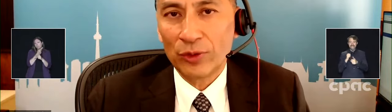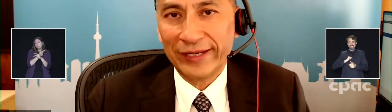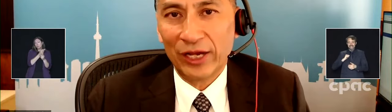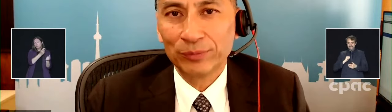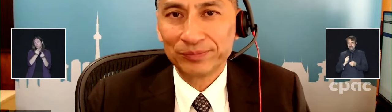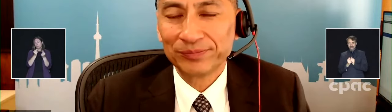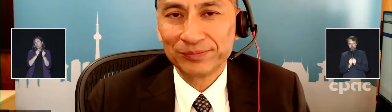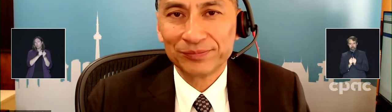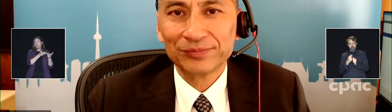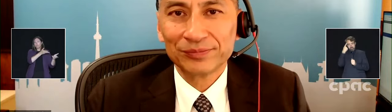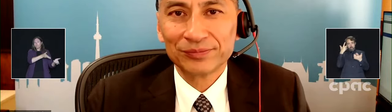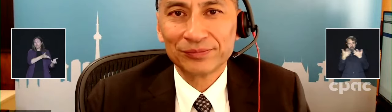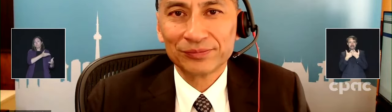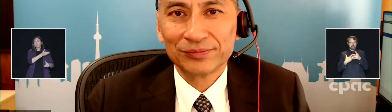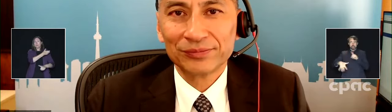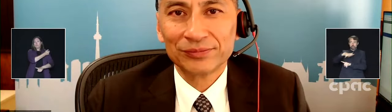now.